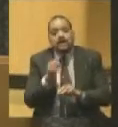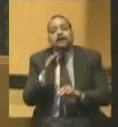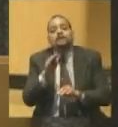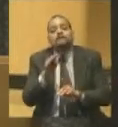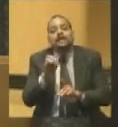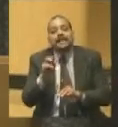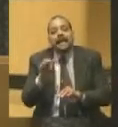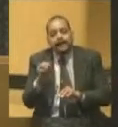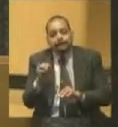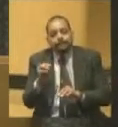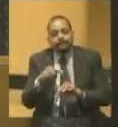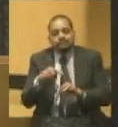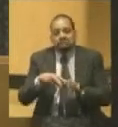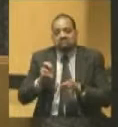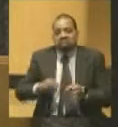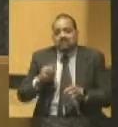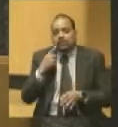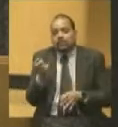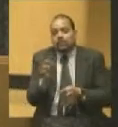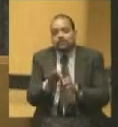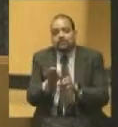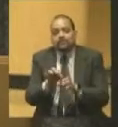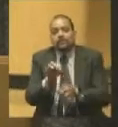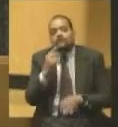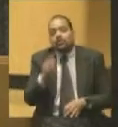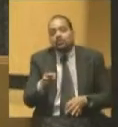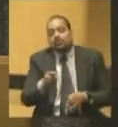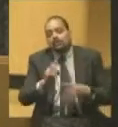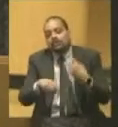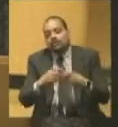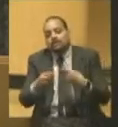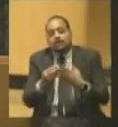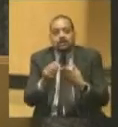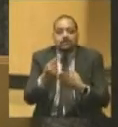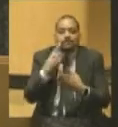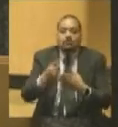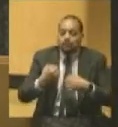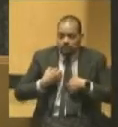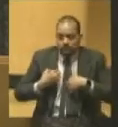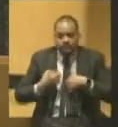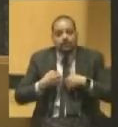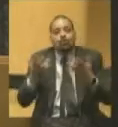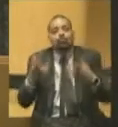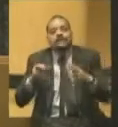abstained from voting on appropriations for the troops already in the field.